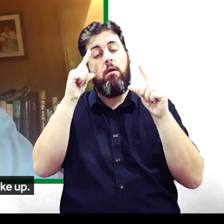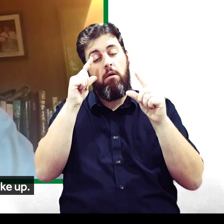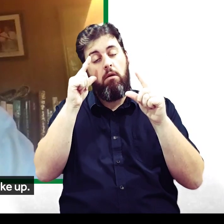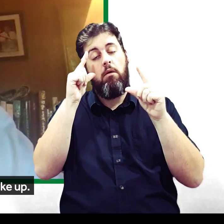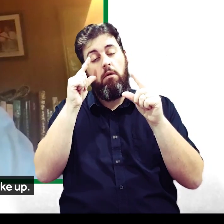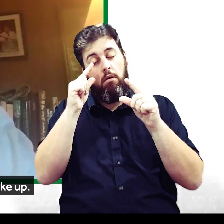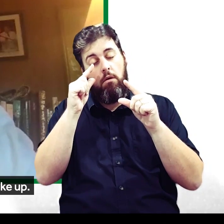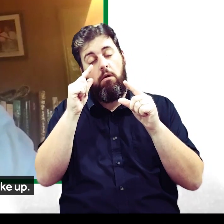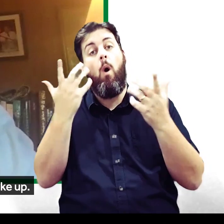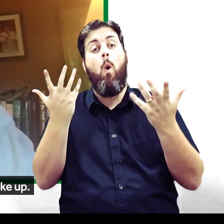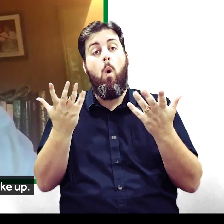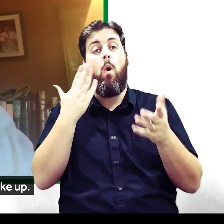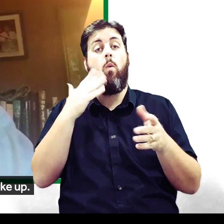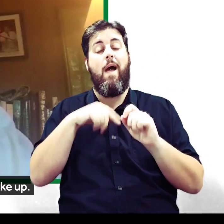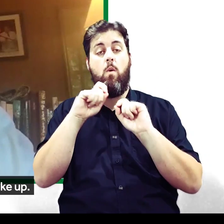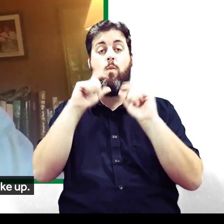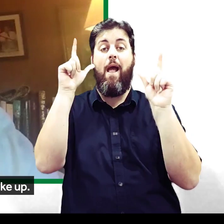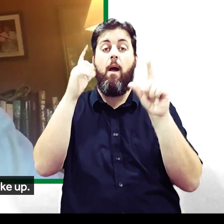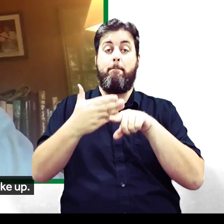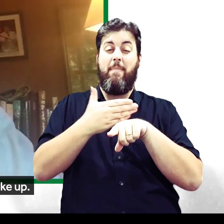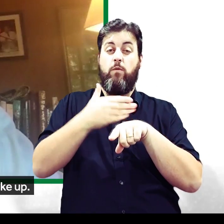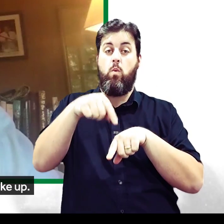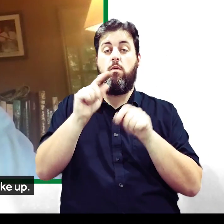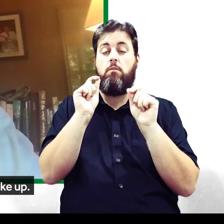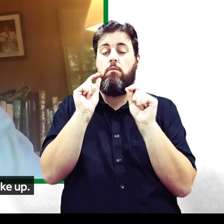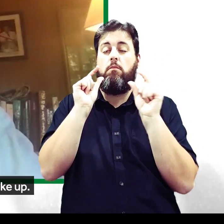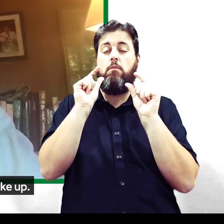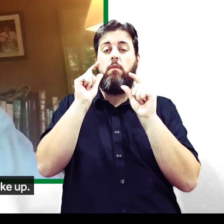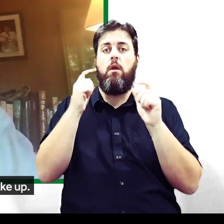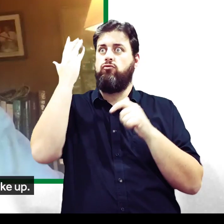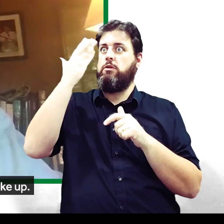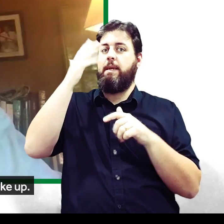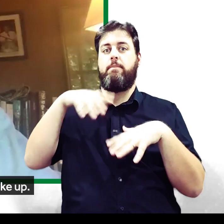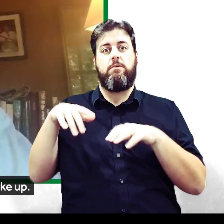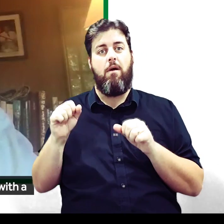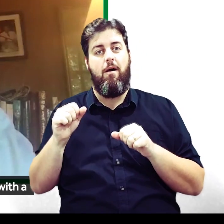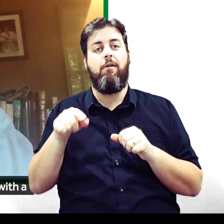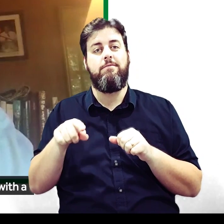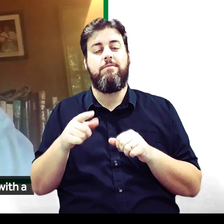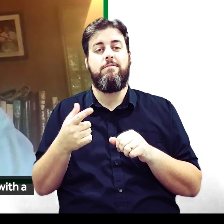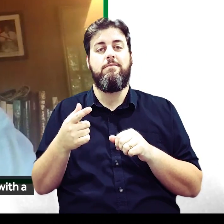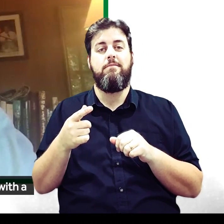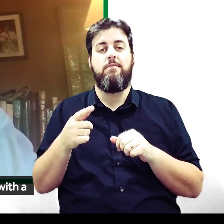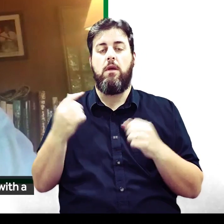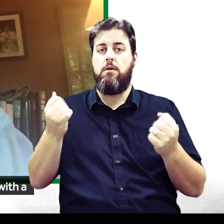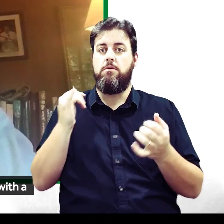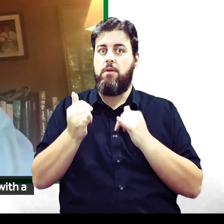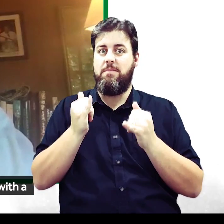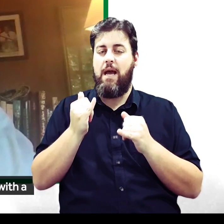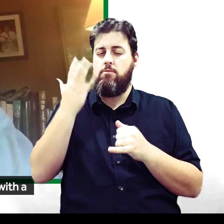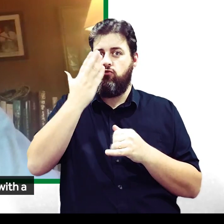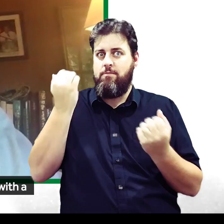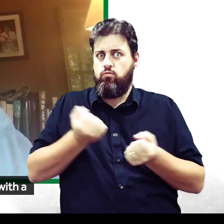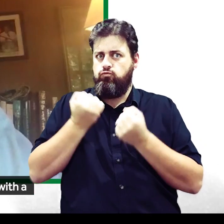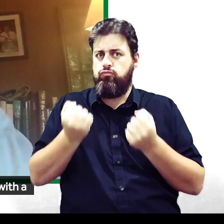occurs, either as we're just going to sleep, or actually just before we wake up. And sometimes